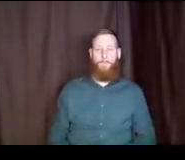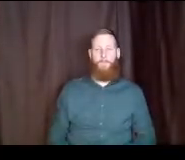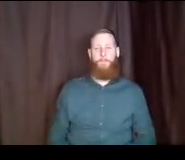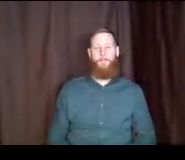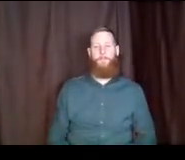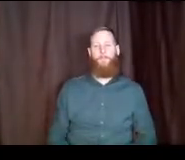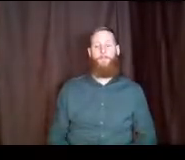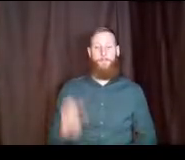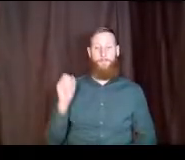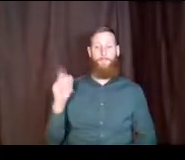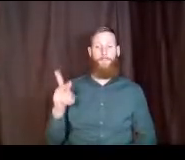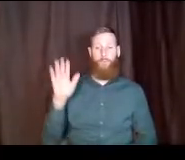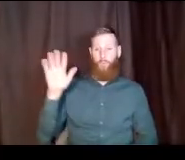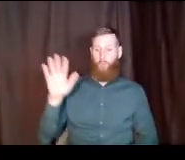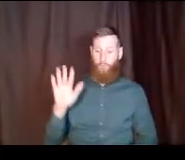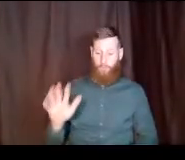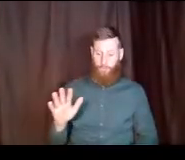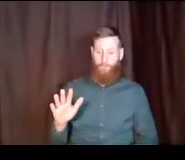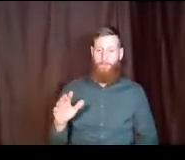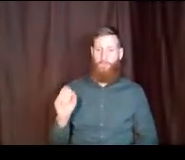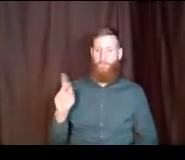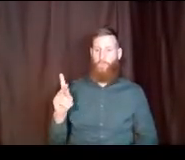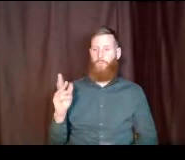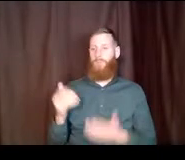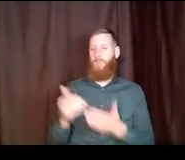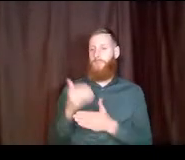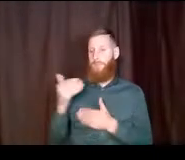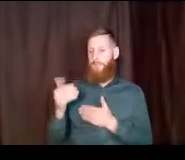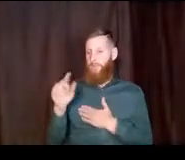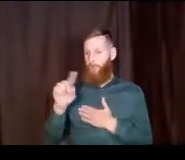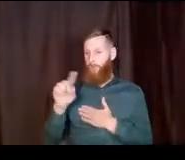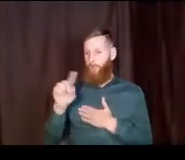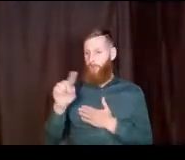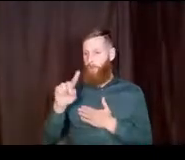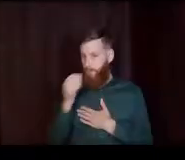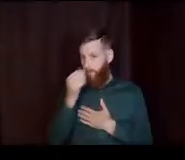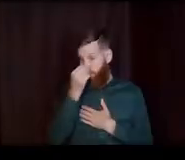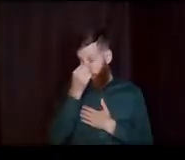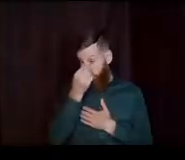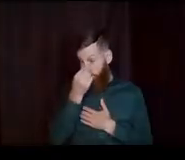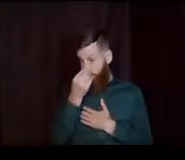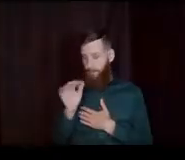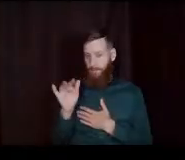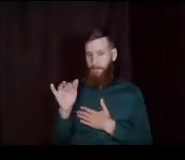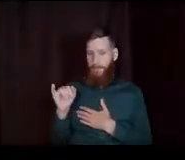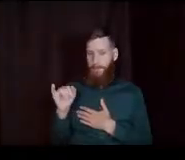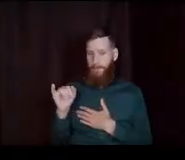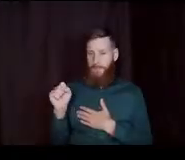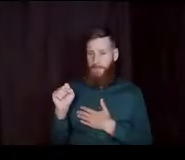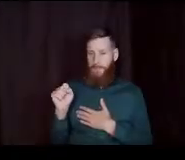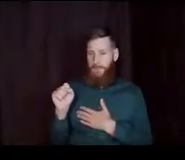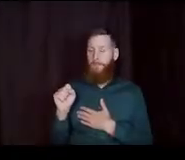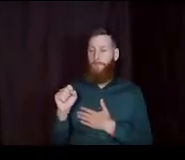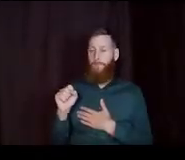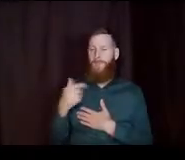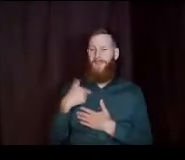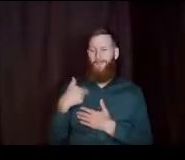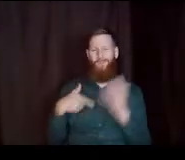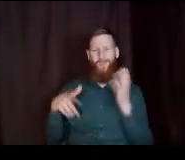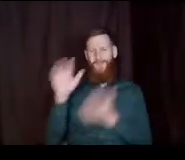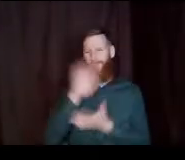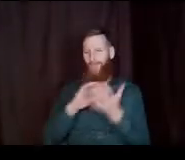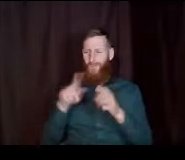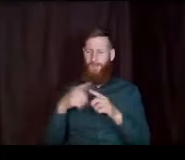Alright, great. So our next question. Is. I'm confused about the